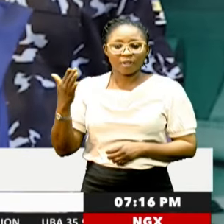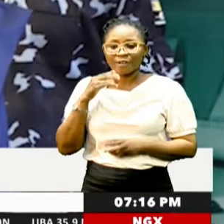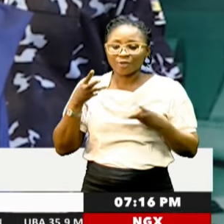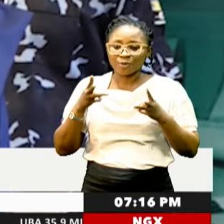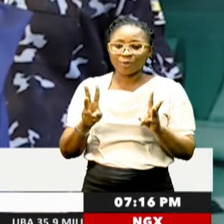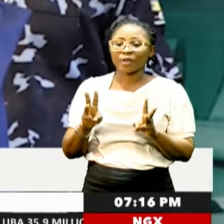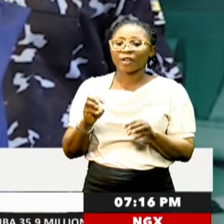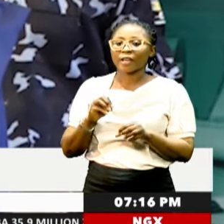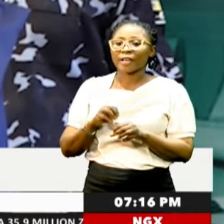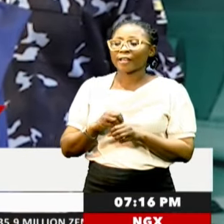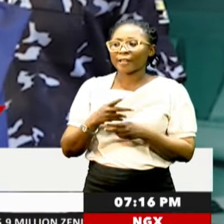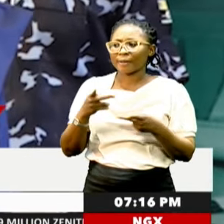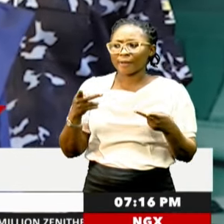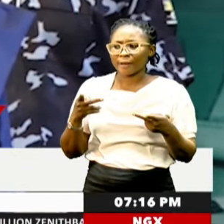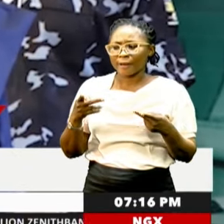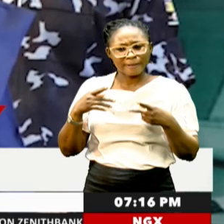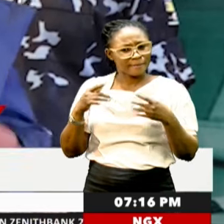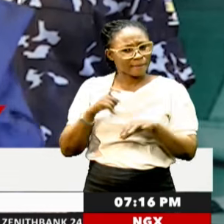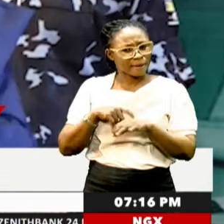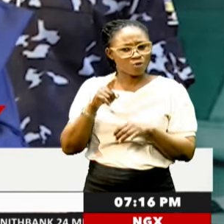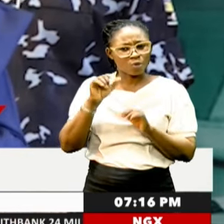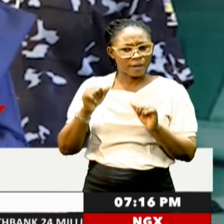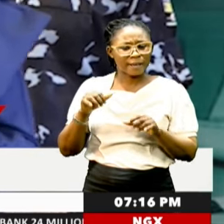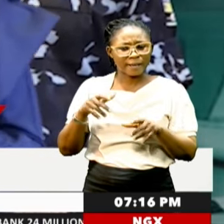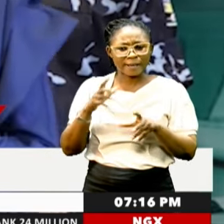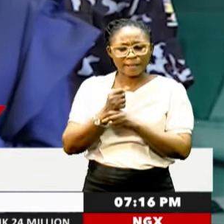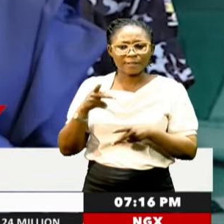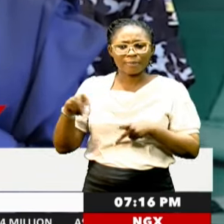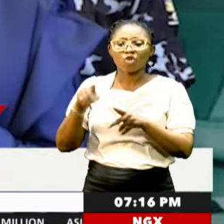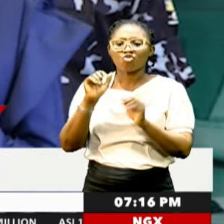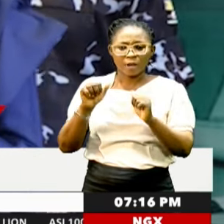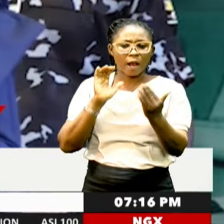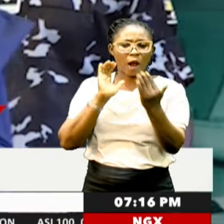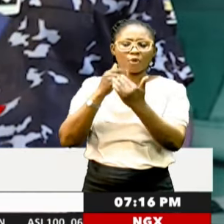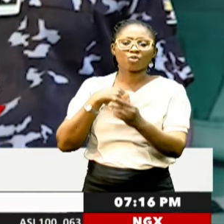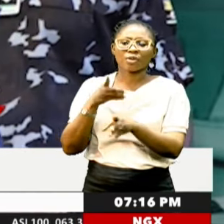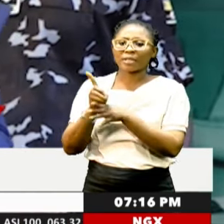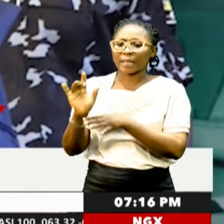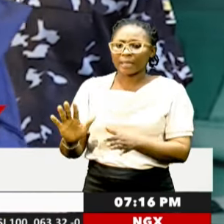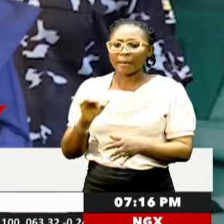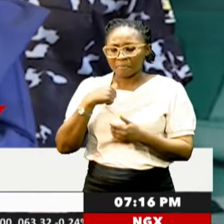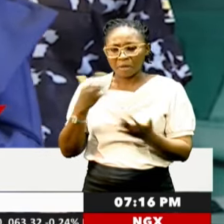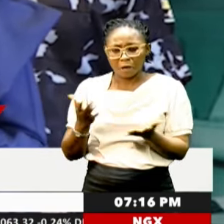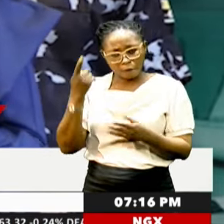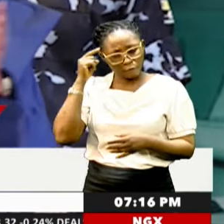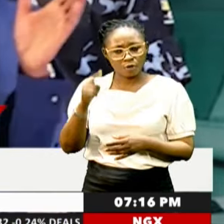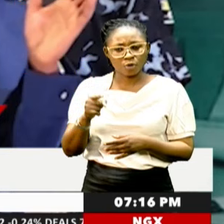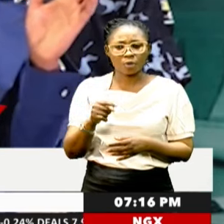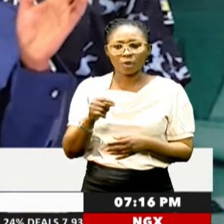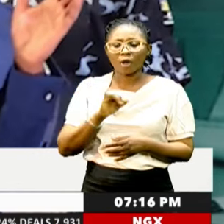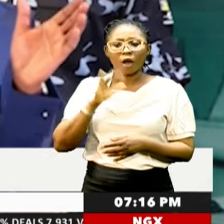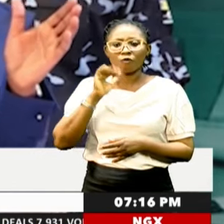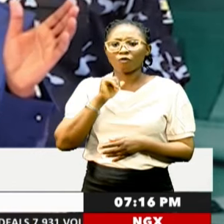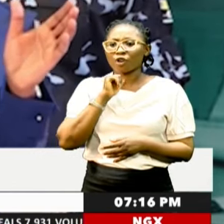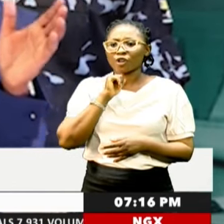In the event you are unable to get a pathway, you can approach me directly. I am here for you. And with no